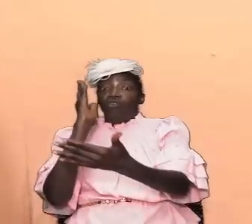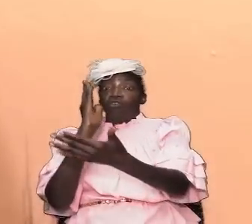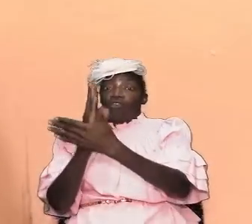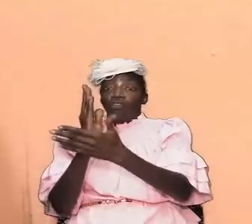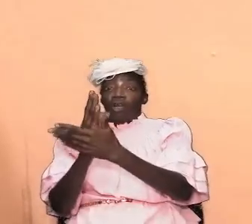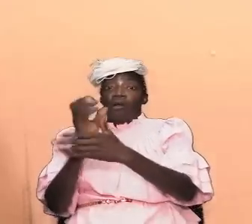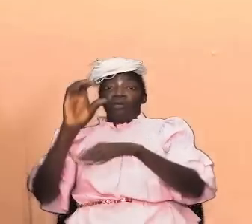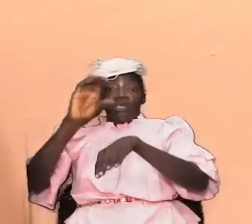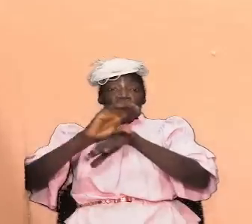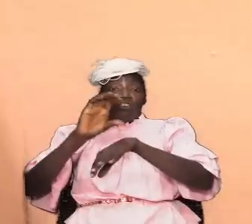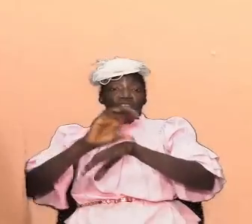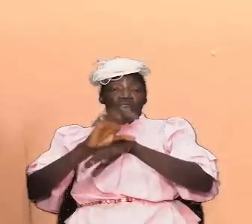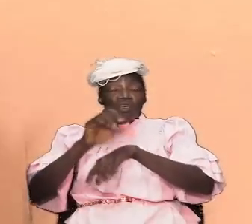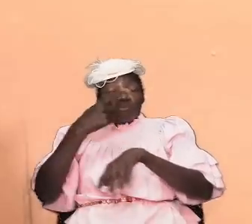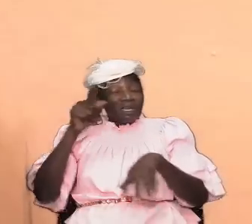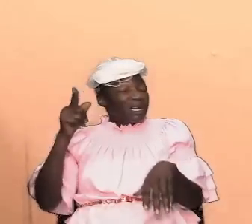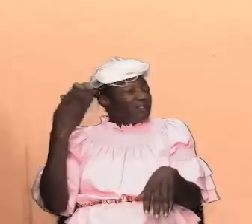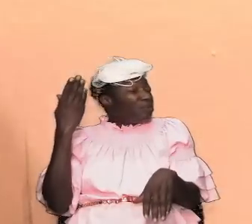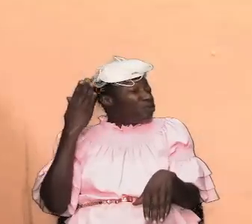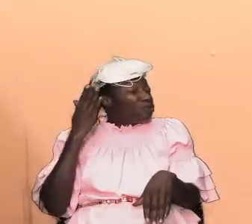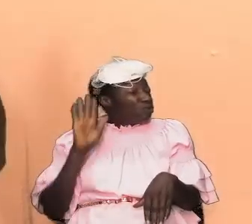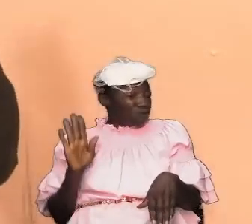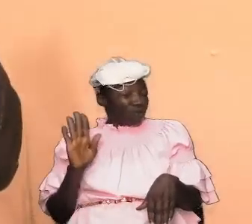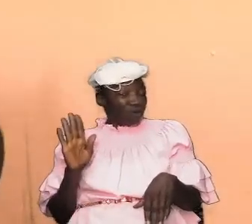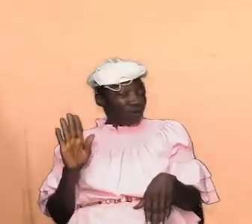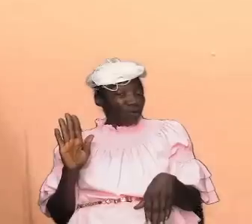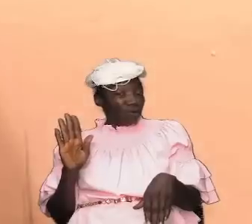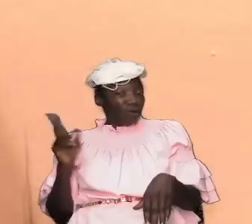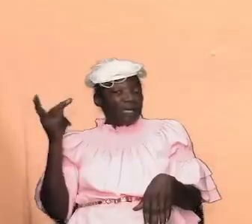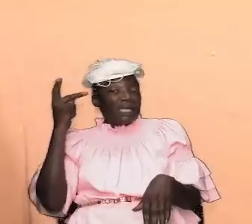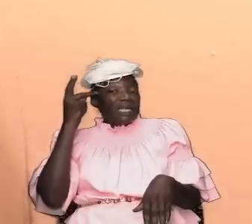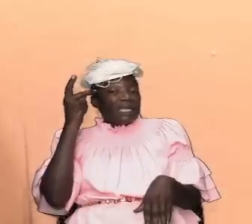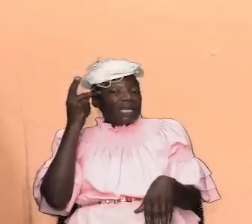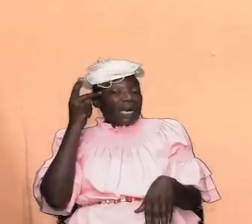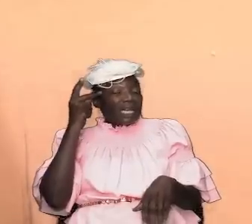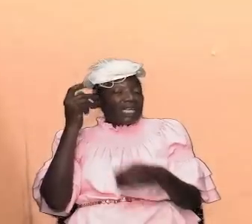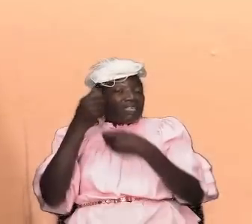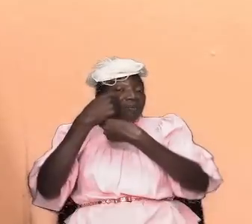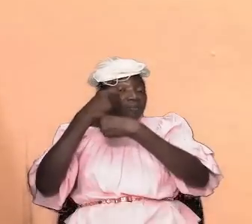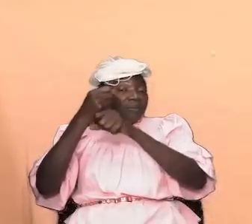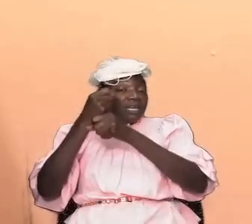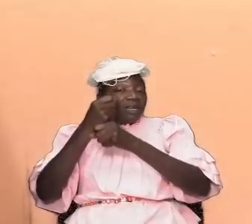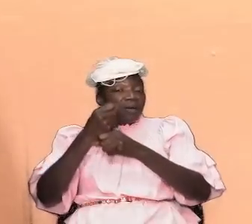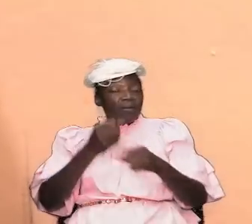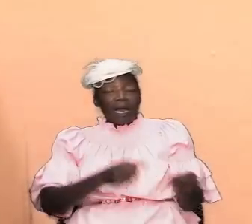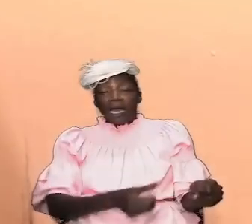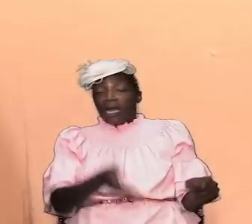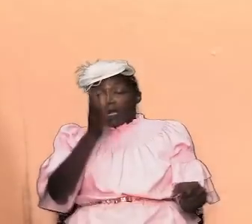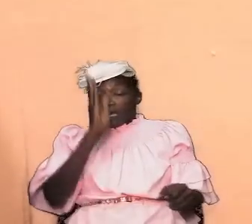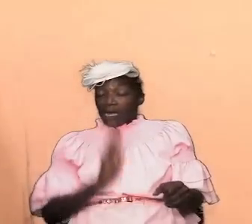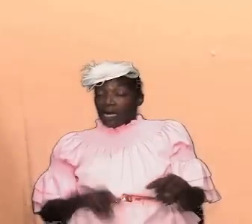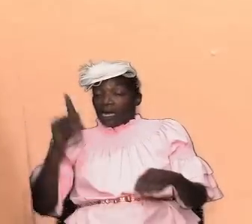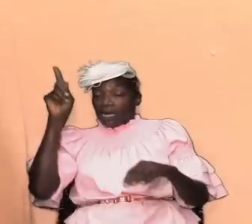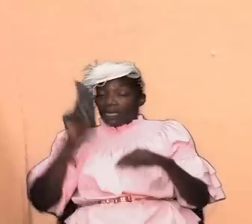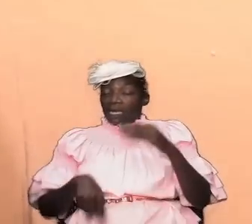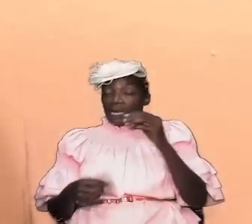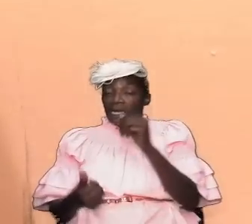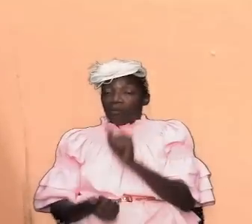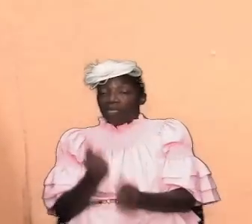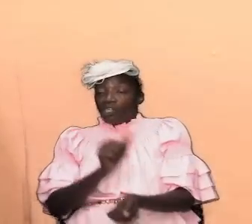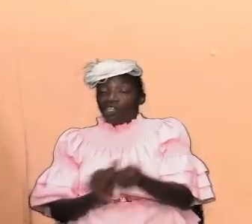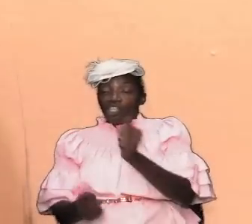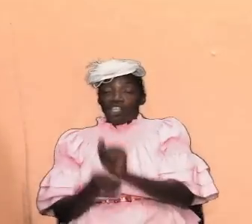down the church because he had no knowledge that it was set up by almighty god and it cannot be destroyed